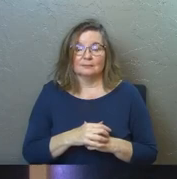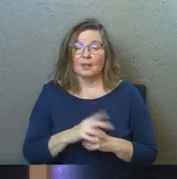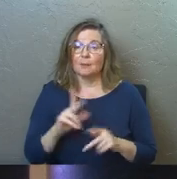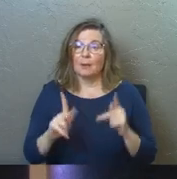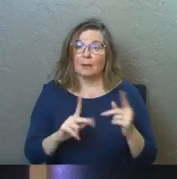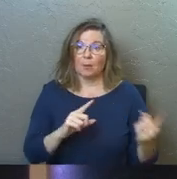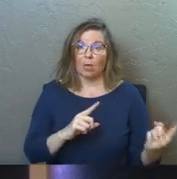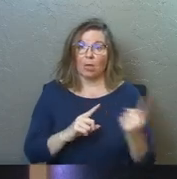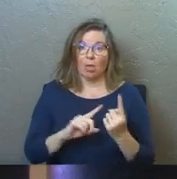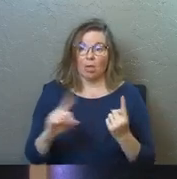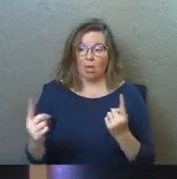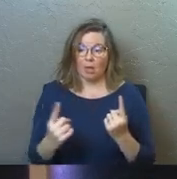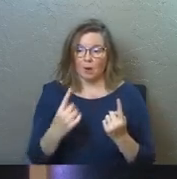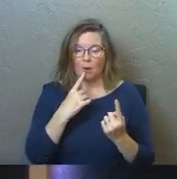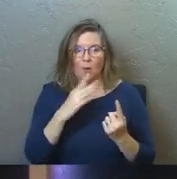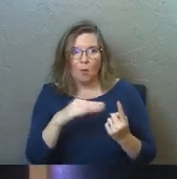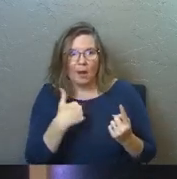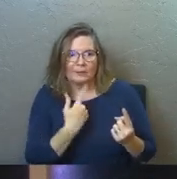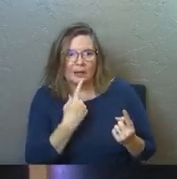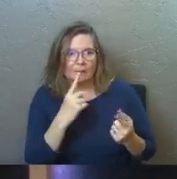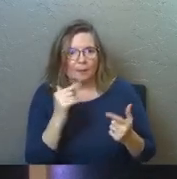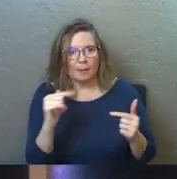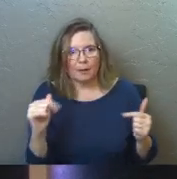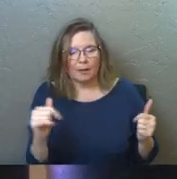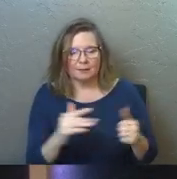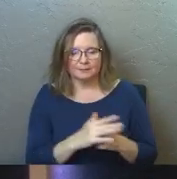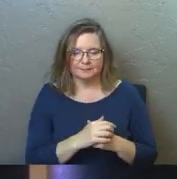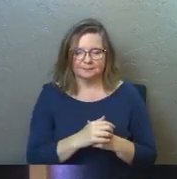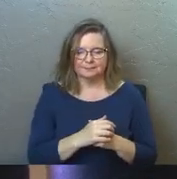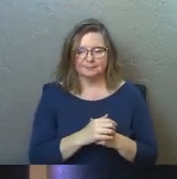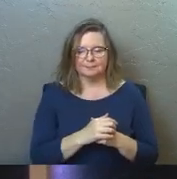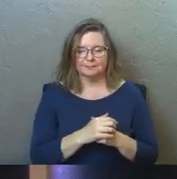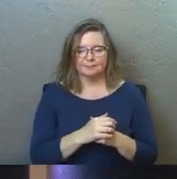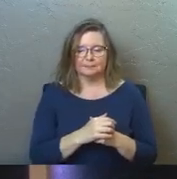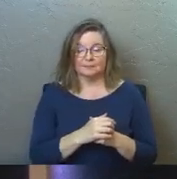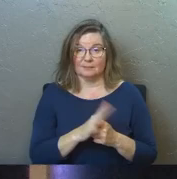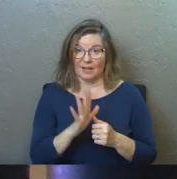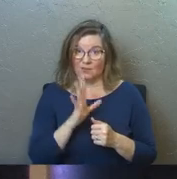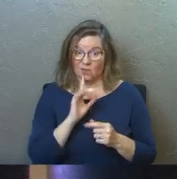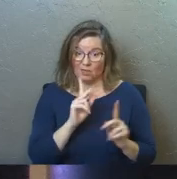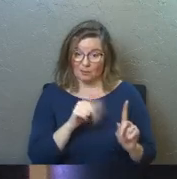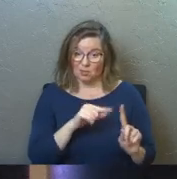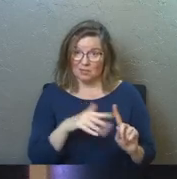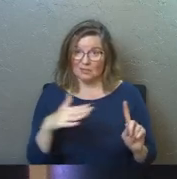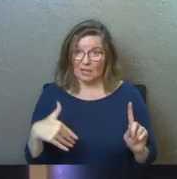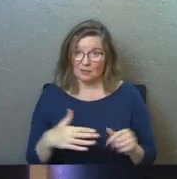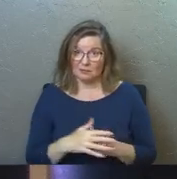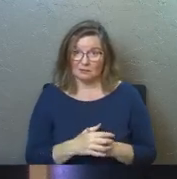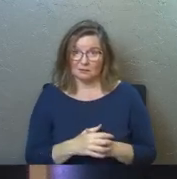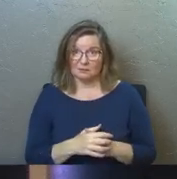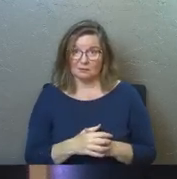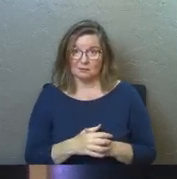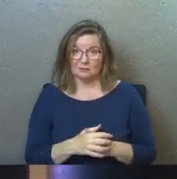But people will come and they'll say, you know, I got to tell you, blah, blah, blah, blah, Have you talked to this person yet?